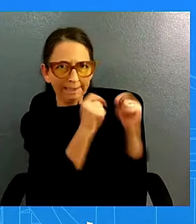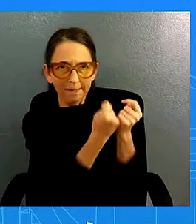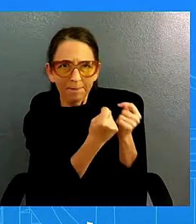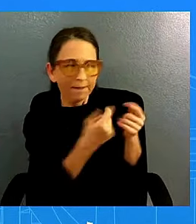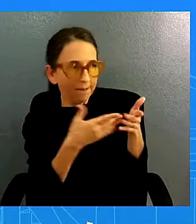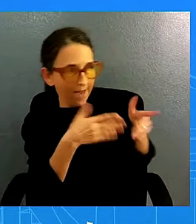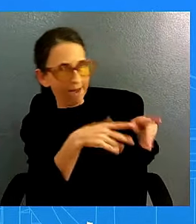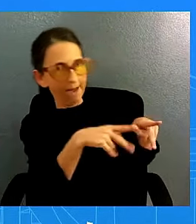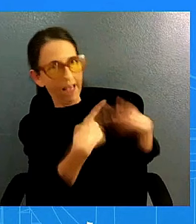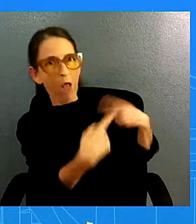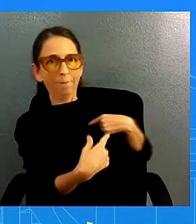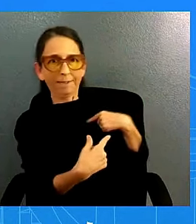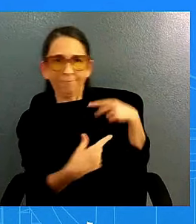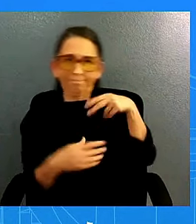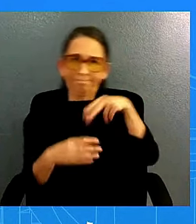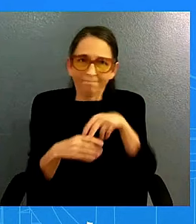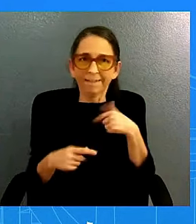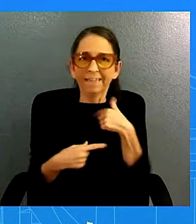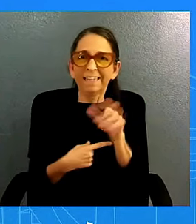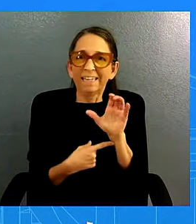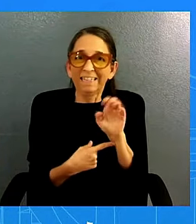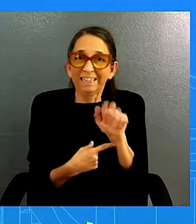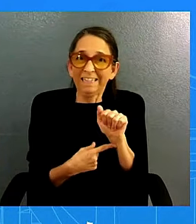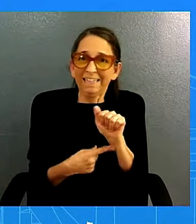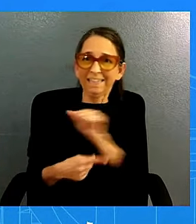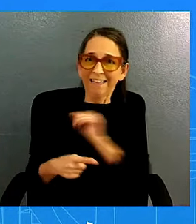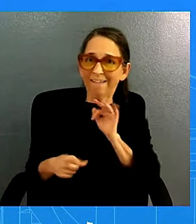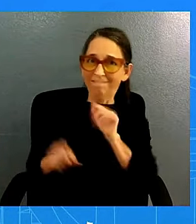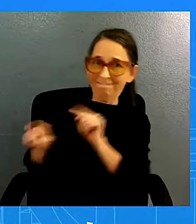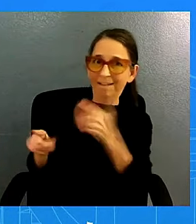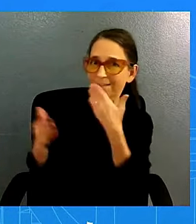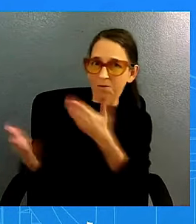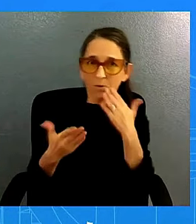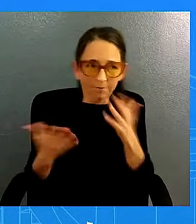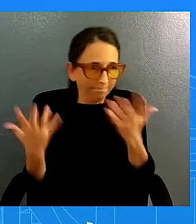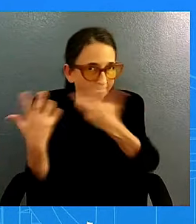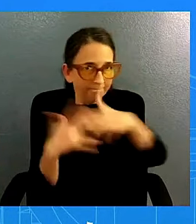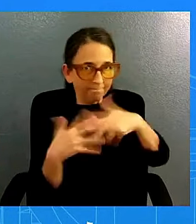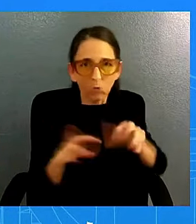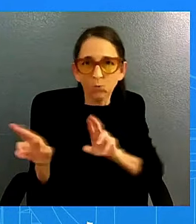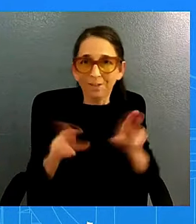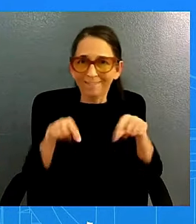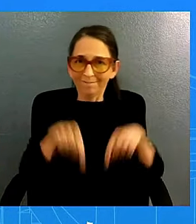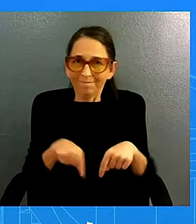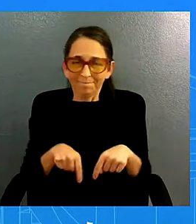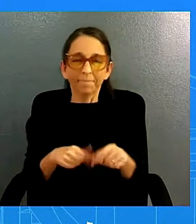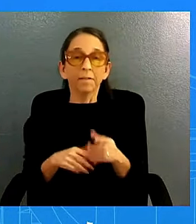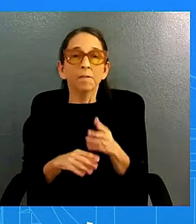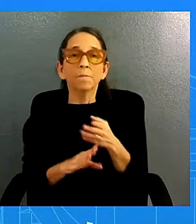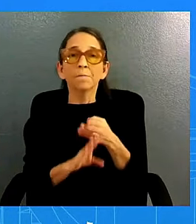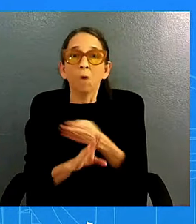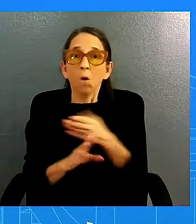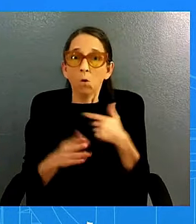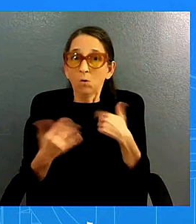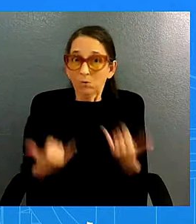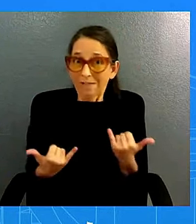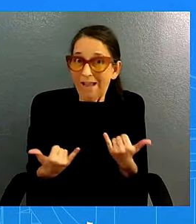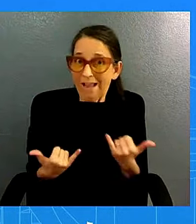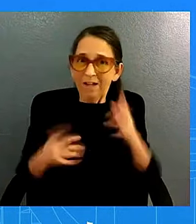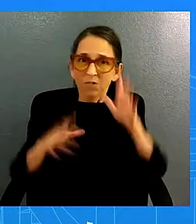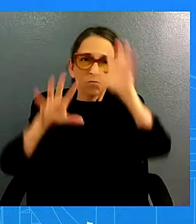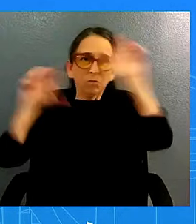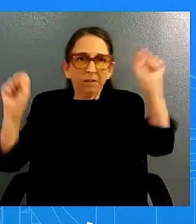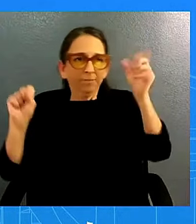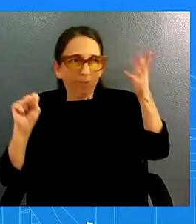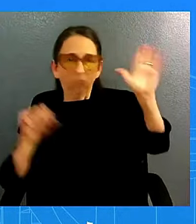who uh always help me be well prepared uh earlier today as you just heard the president talked about the progress we've made in